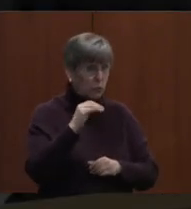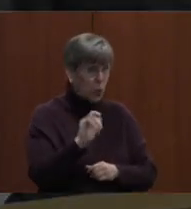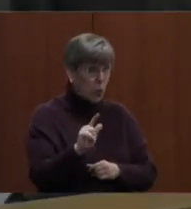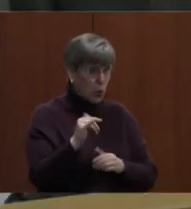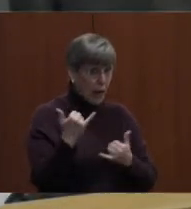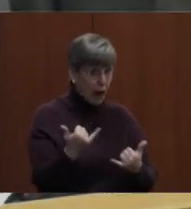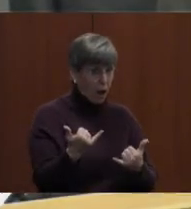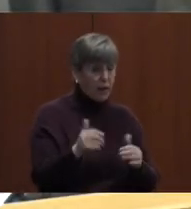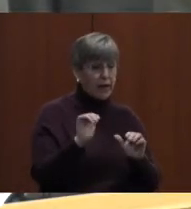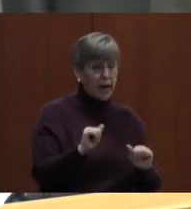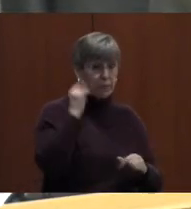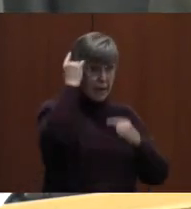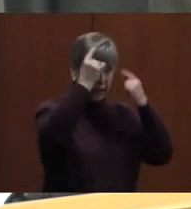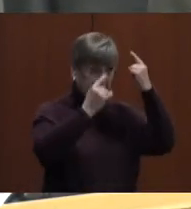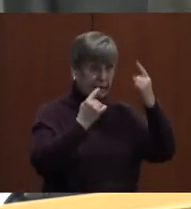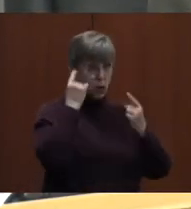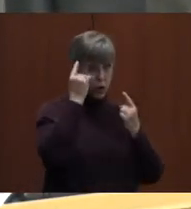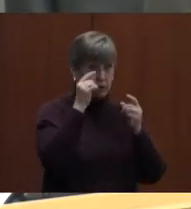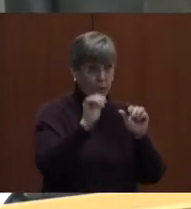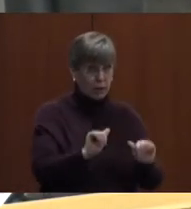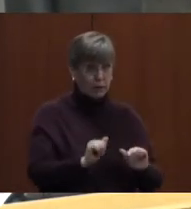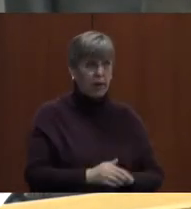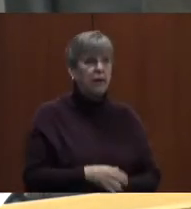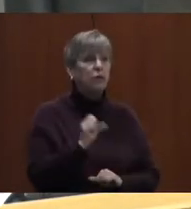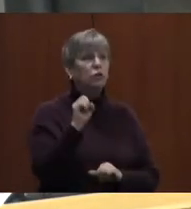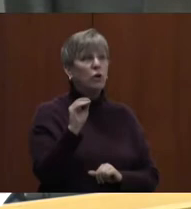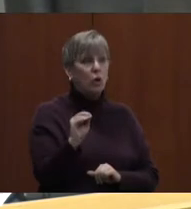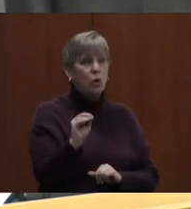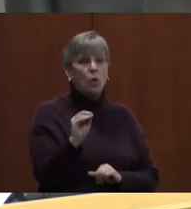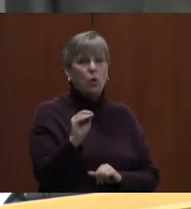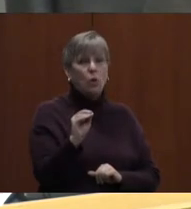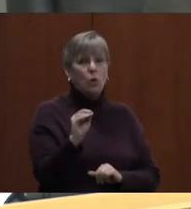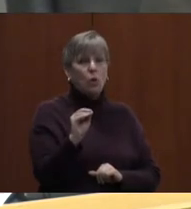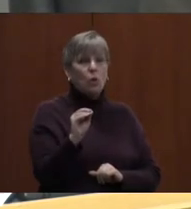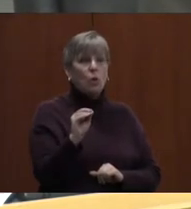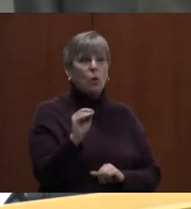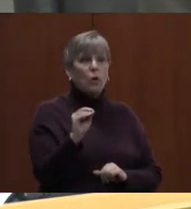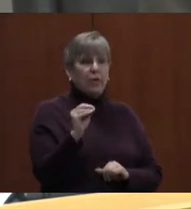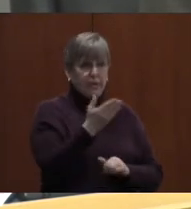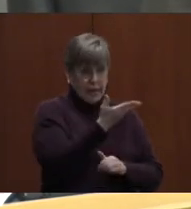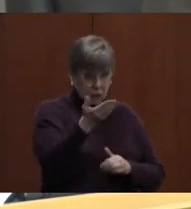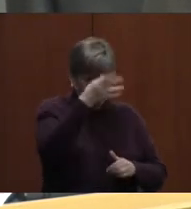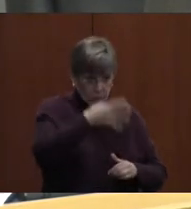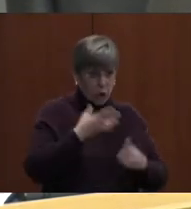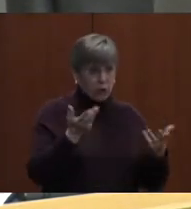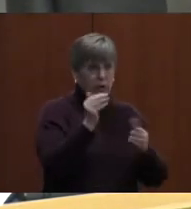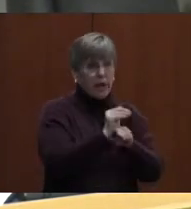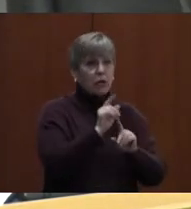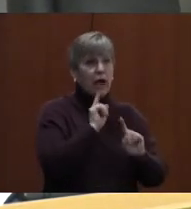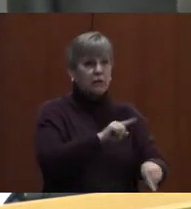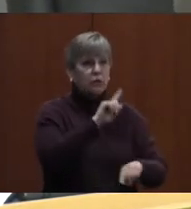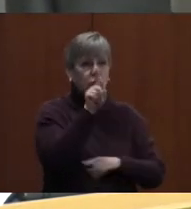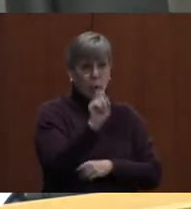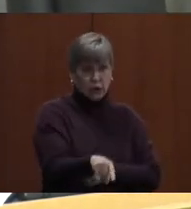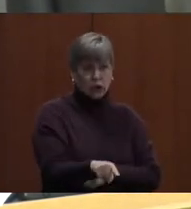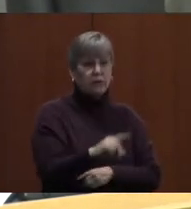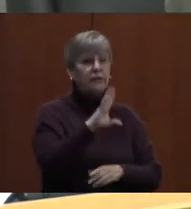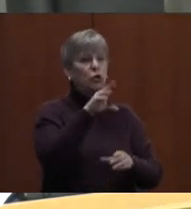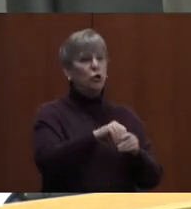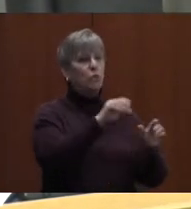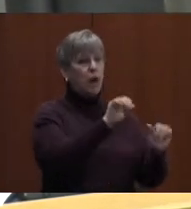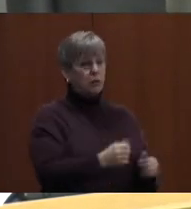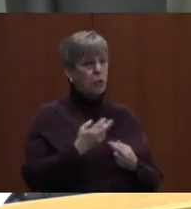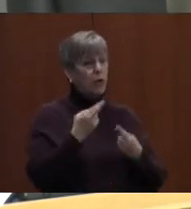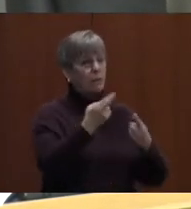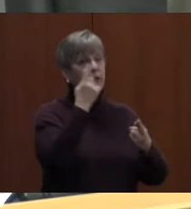that could be considered as a possibility. So staff's here tonight to answer any questions you have. These are three possible recommendations for